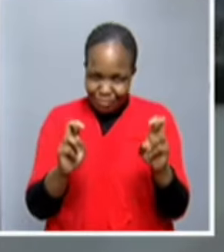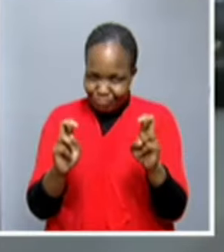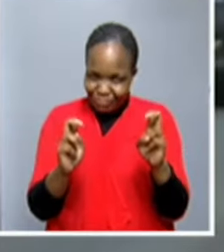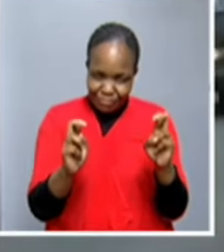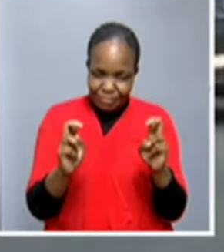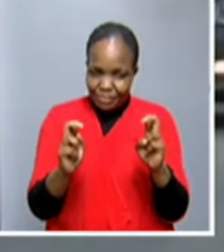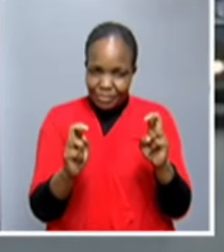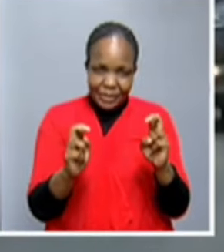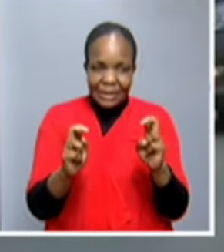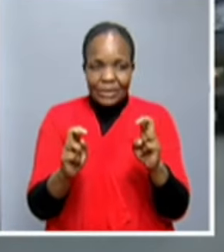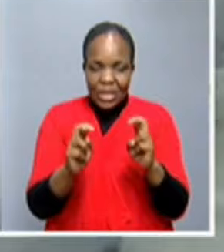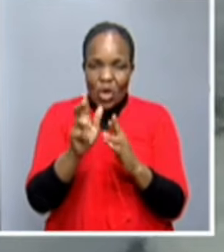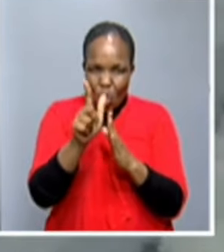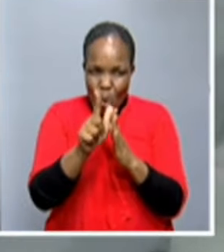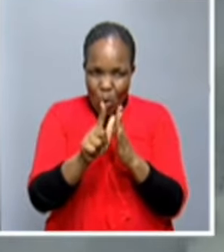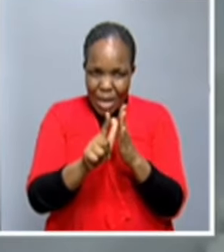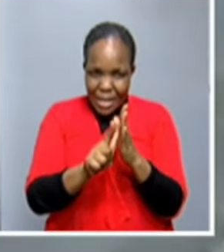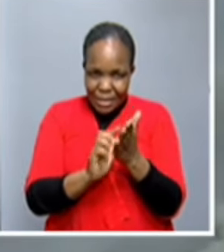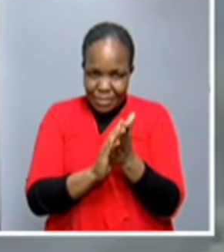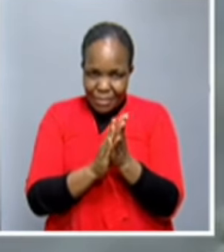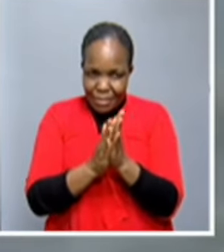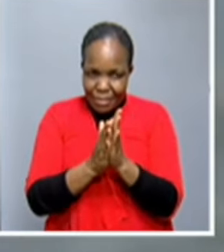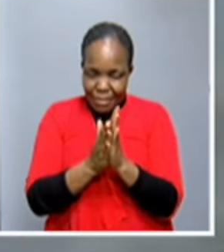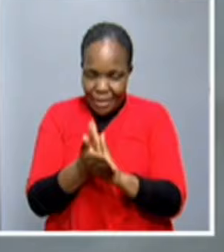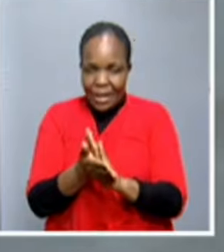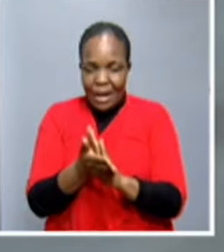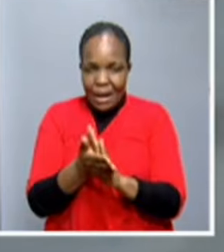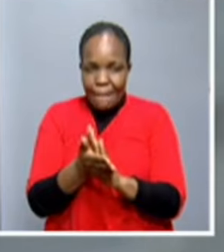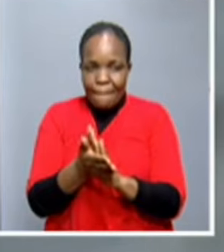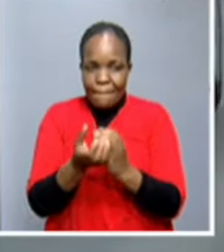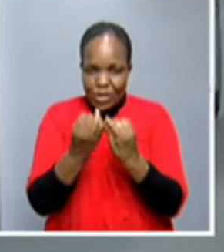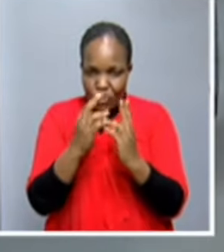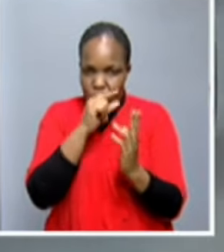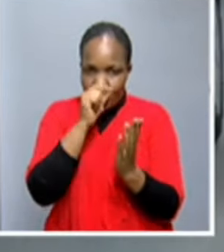top up the list of the most registered region.